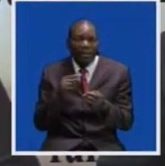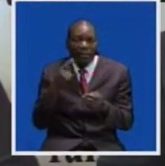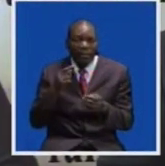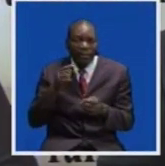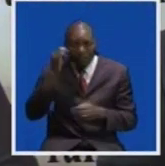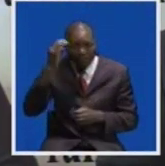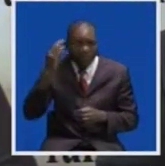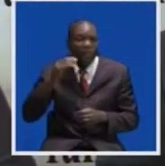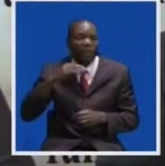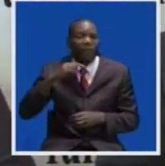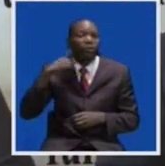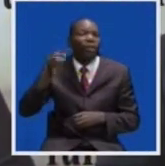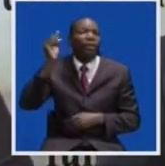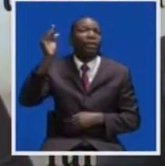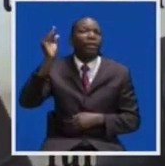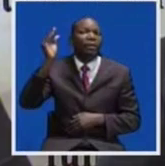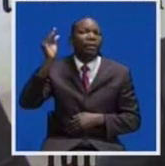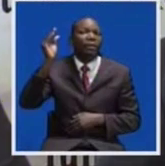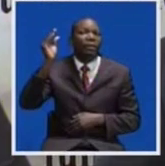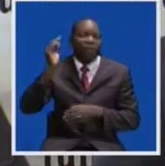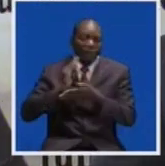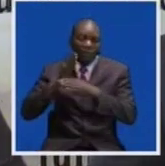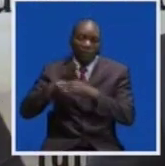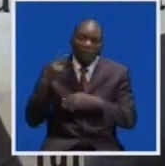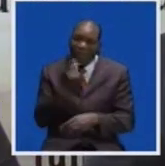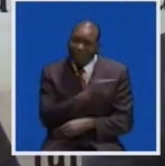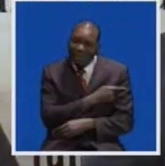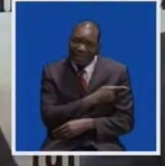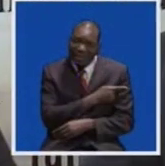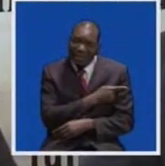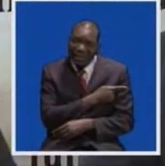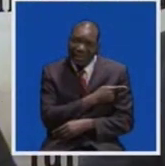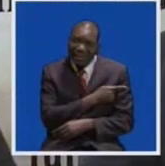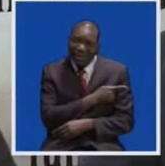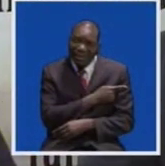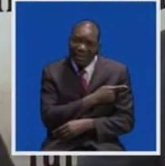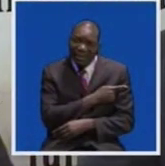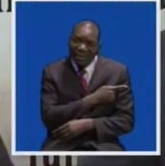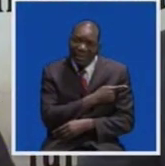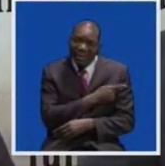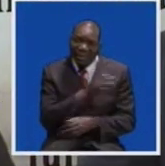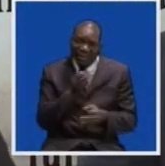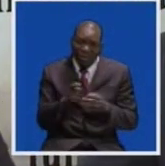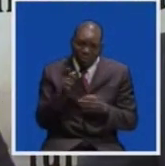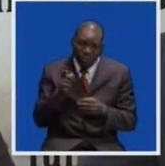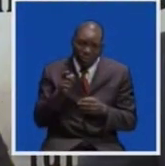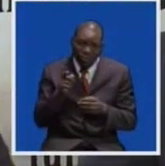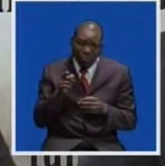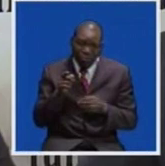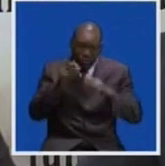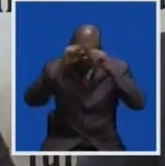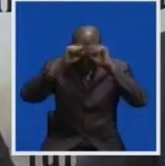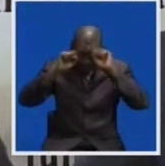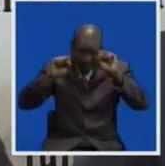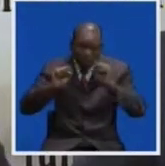must come after the swearing in. in parliament, as long as the person has been nominated by